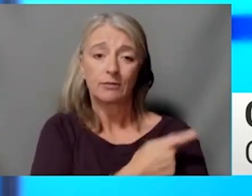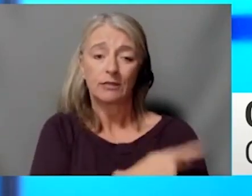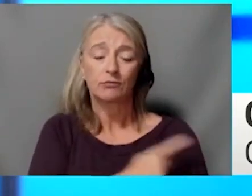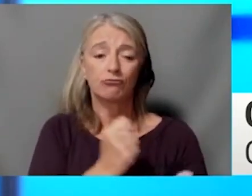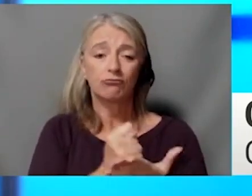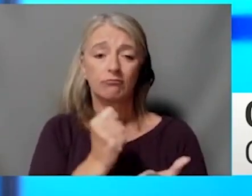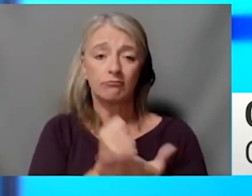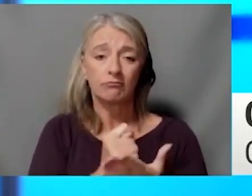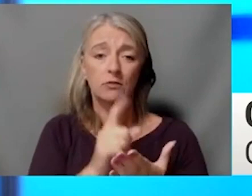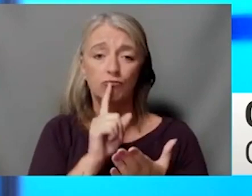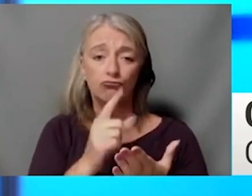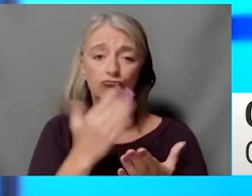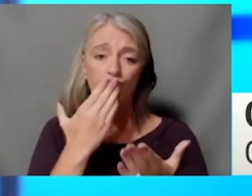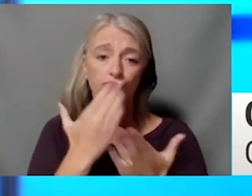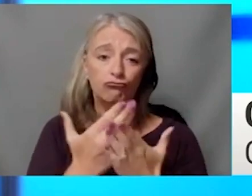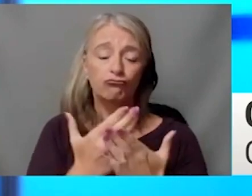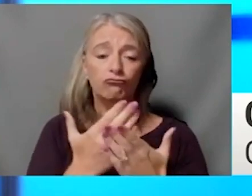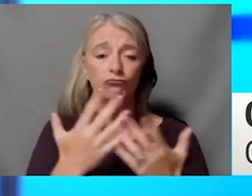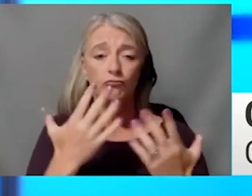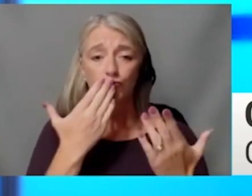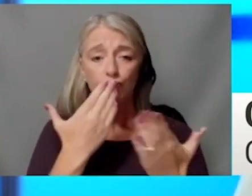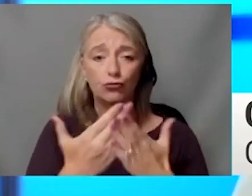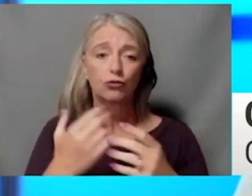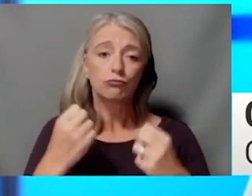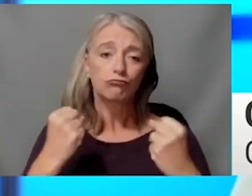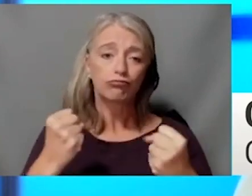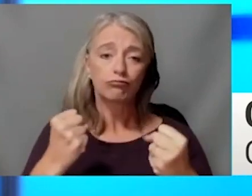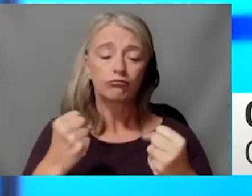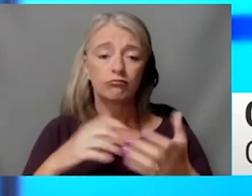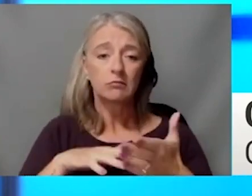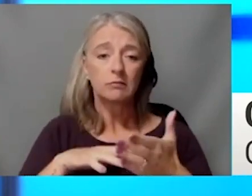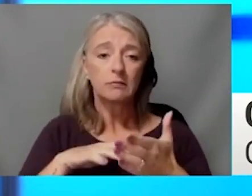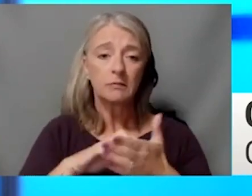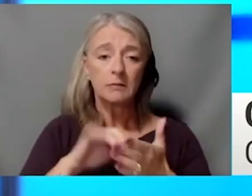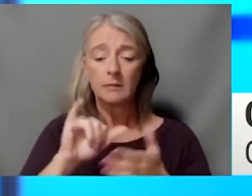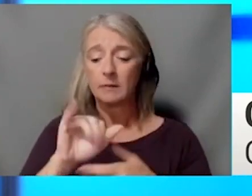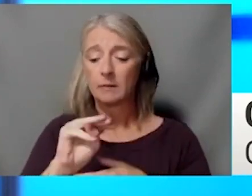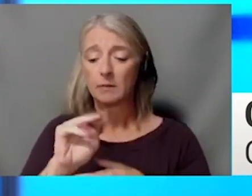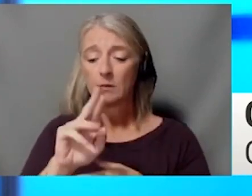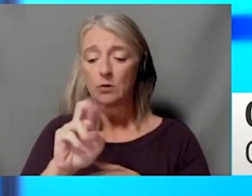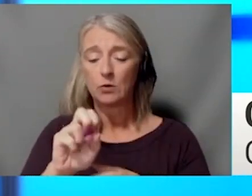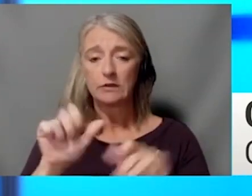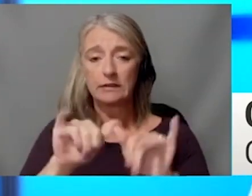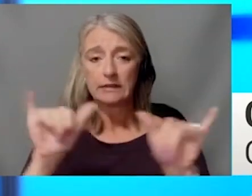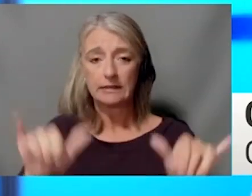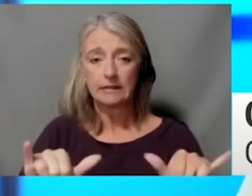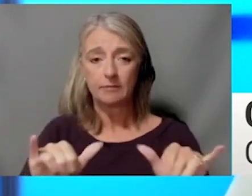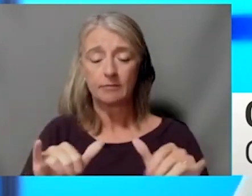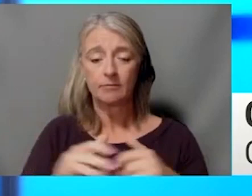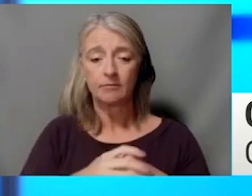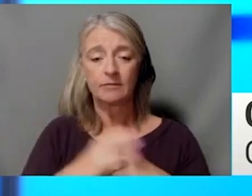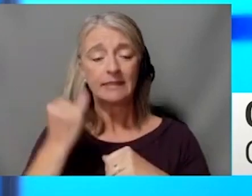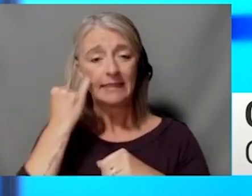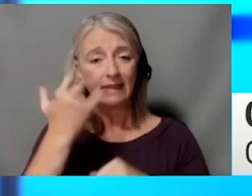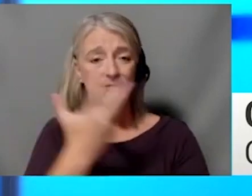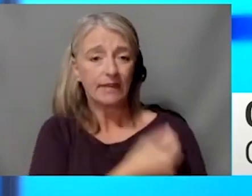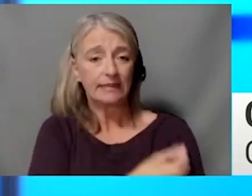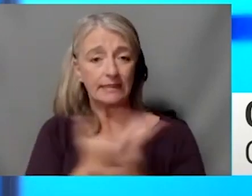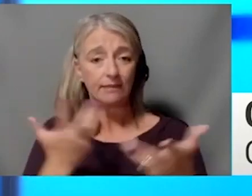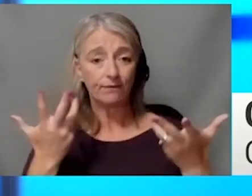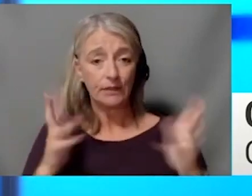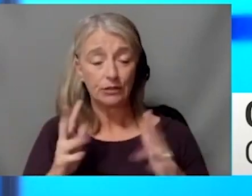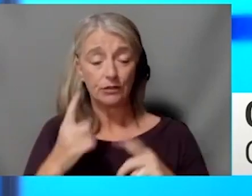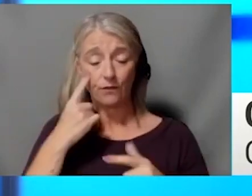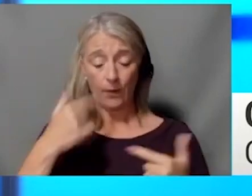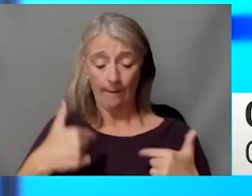competent immune system, are able to clear COVID pretty quickly, especially if they have been vaccinated. And so for me, and so here at the